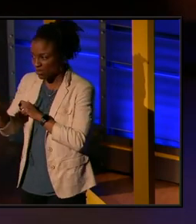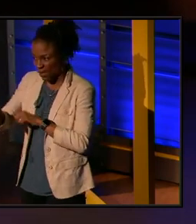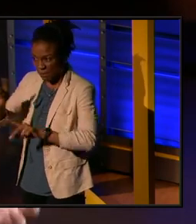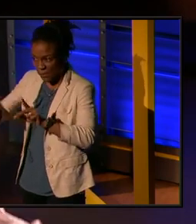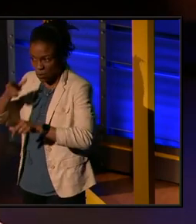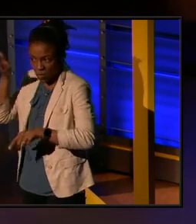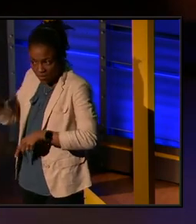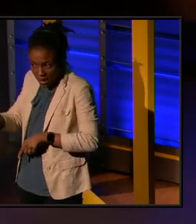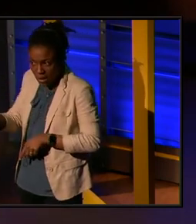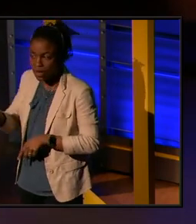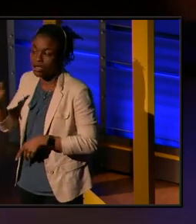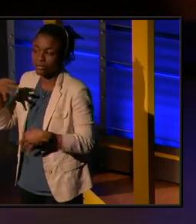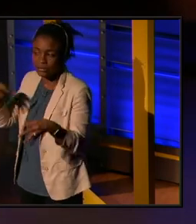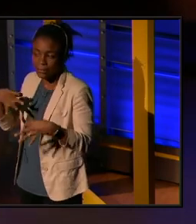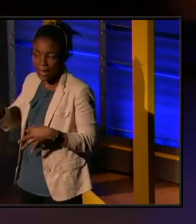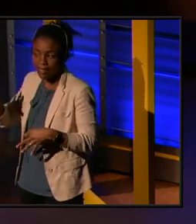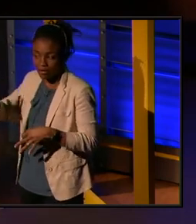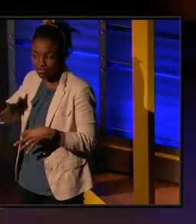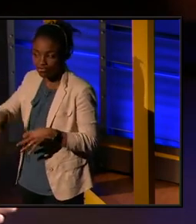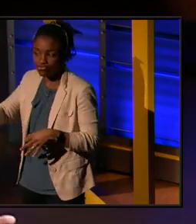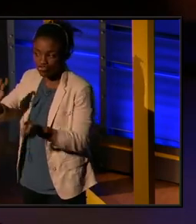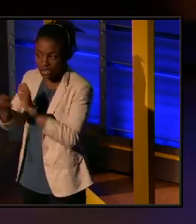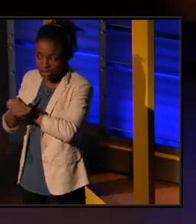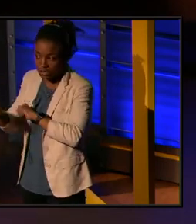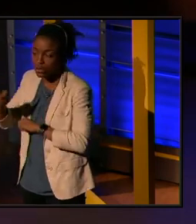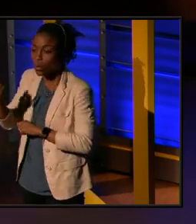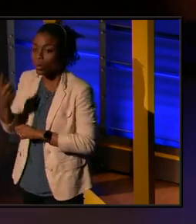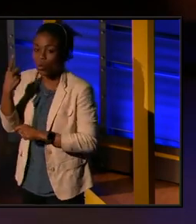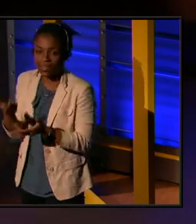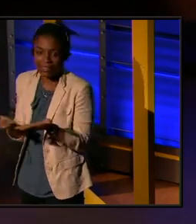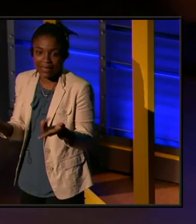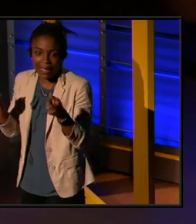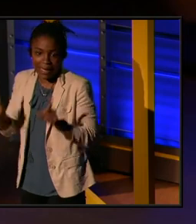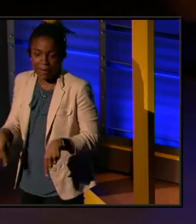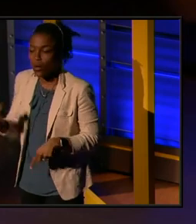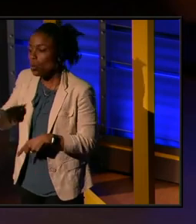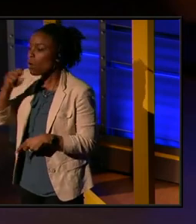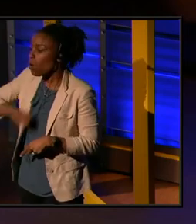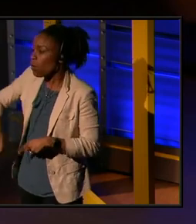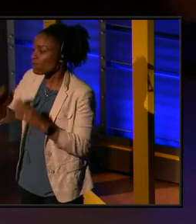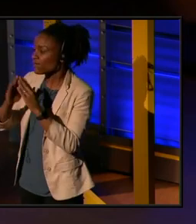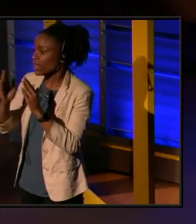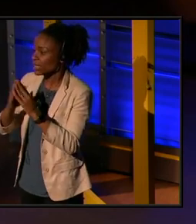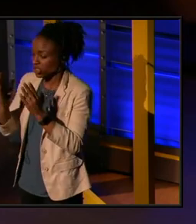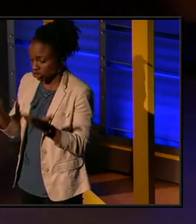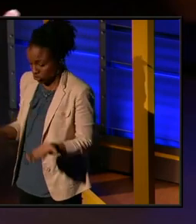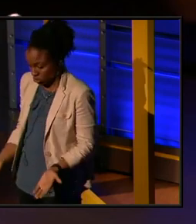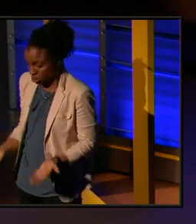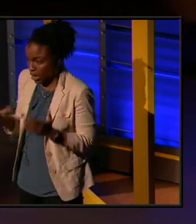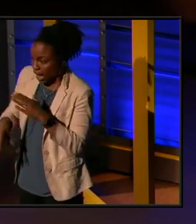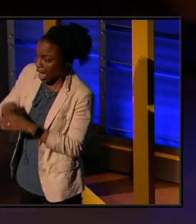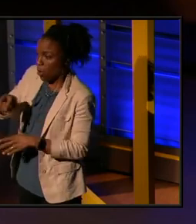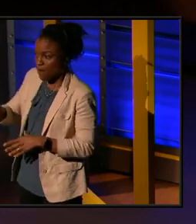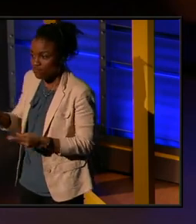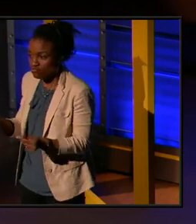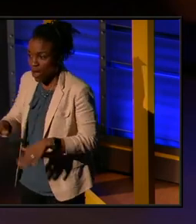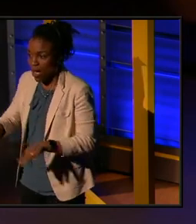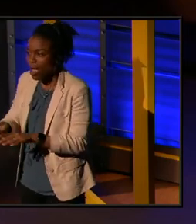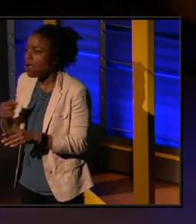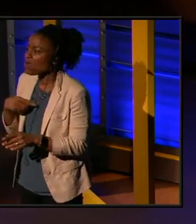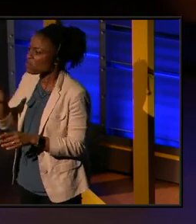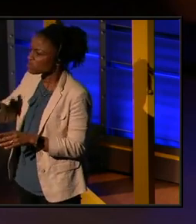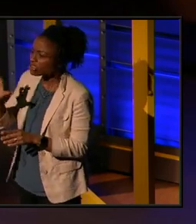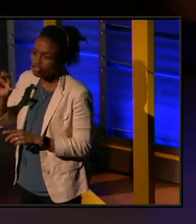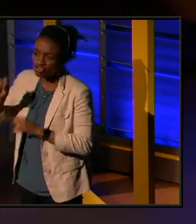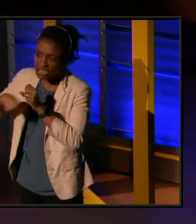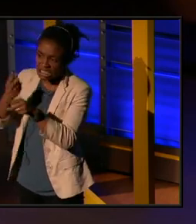are there. And one thing that happened, so there's this old village that's literally coming out of the ground that maybe, we can say for sure, 600 years. I'll